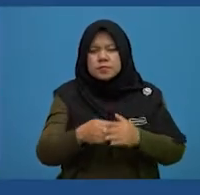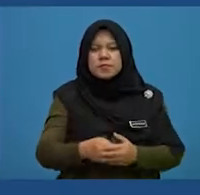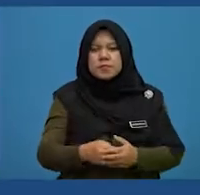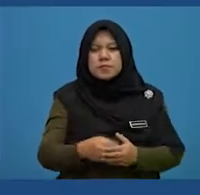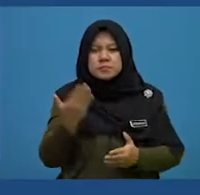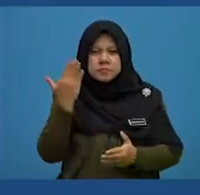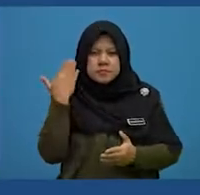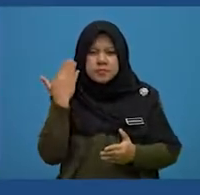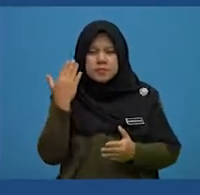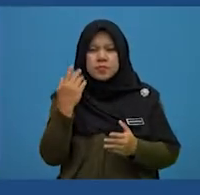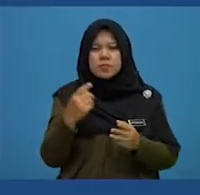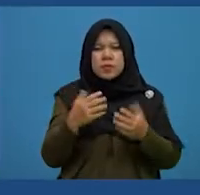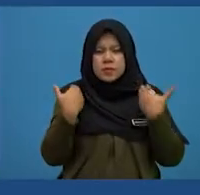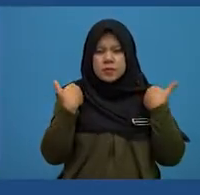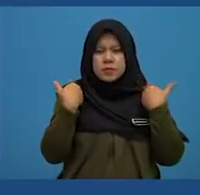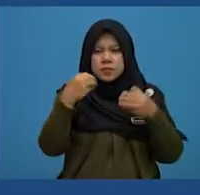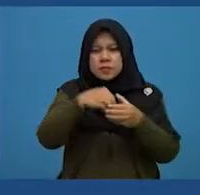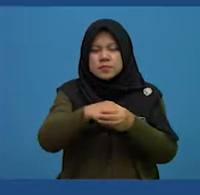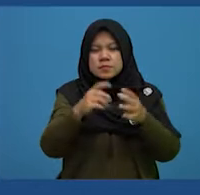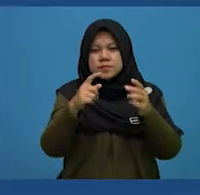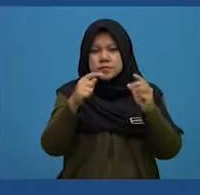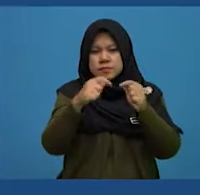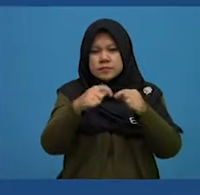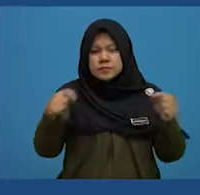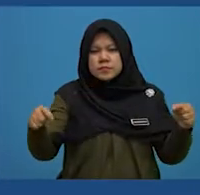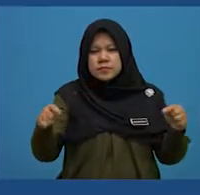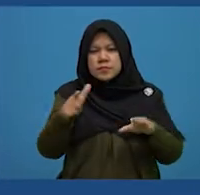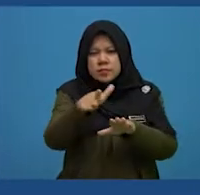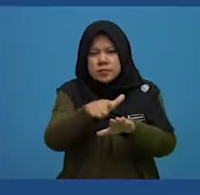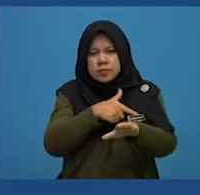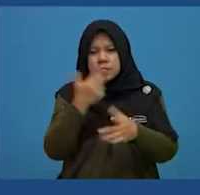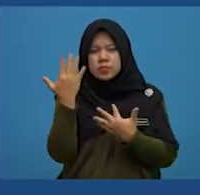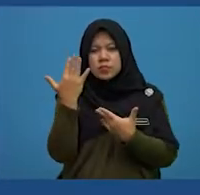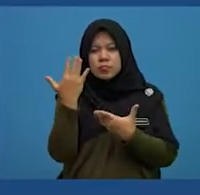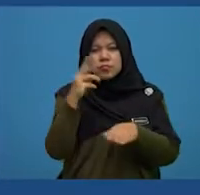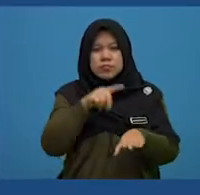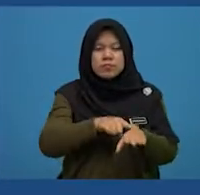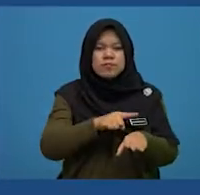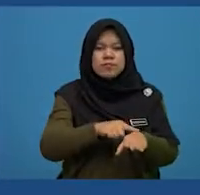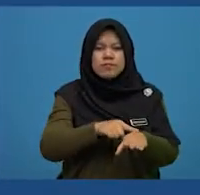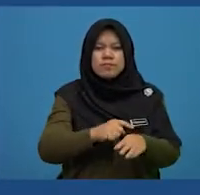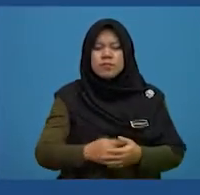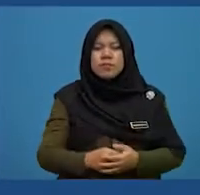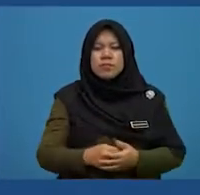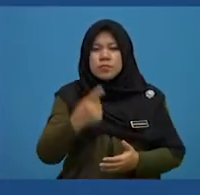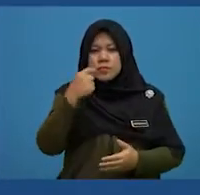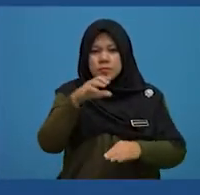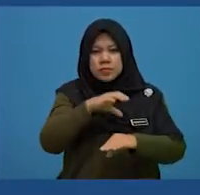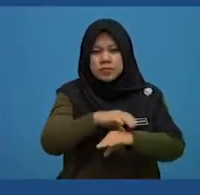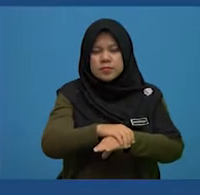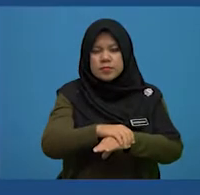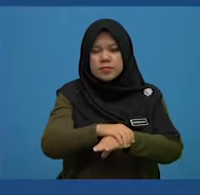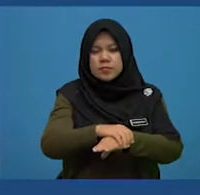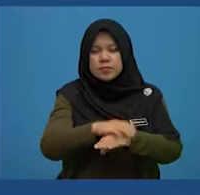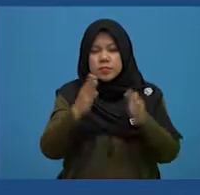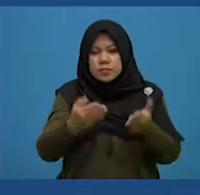underlying drawback which is mentioned in the text, a long waiting period. The catch,